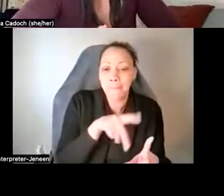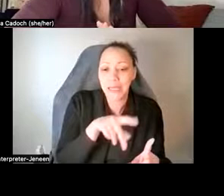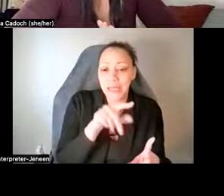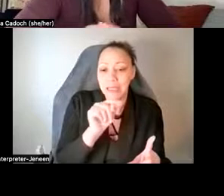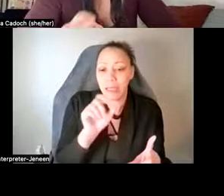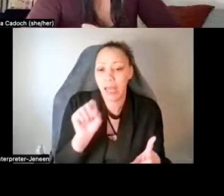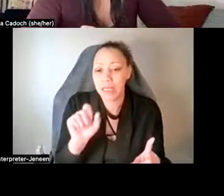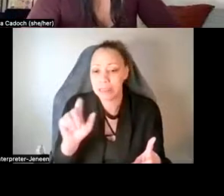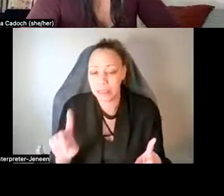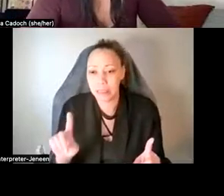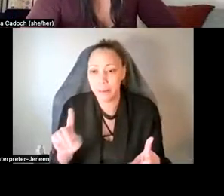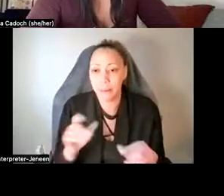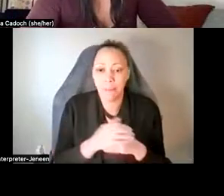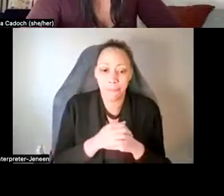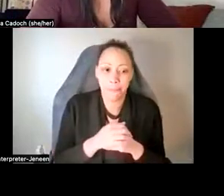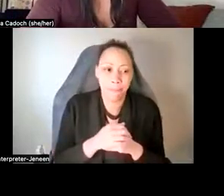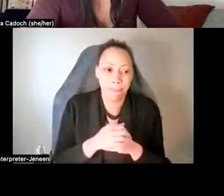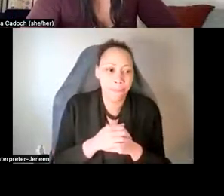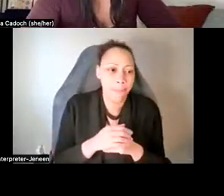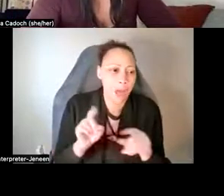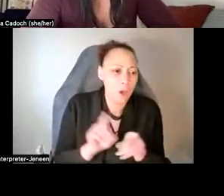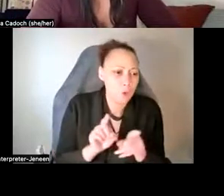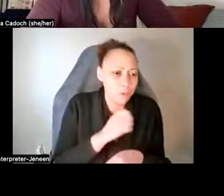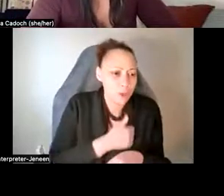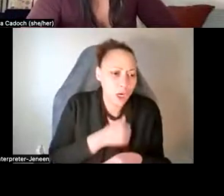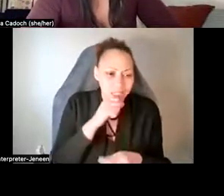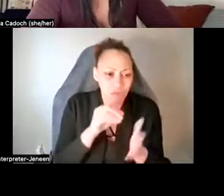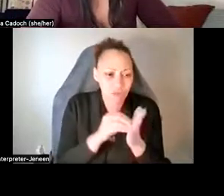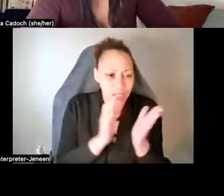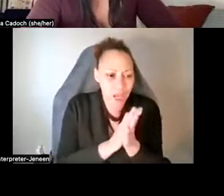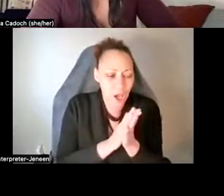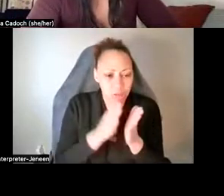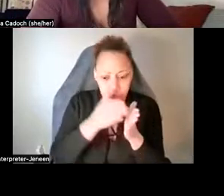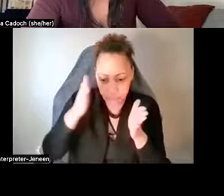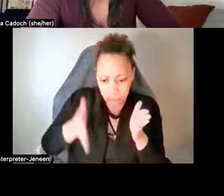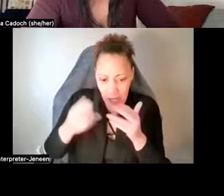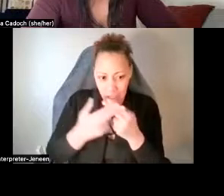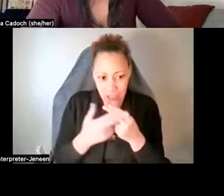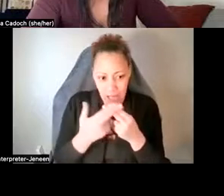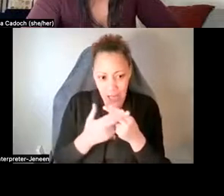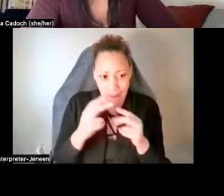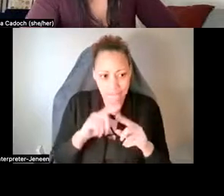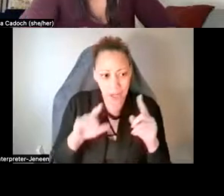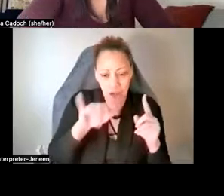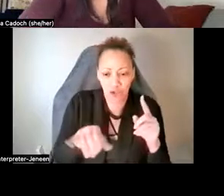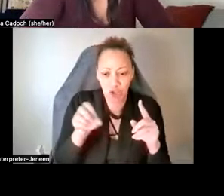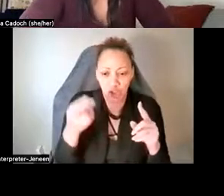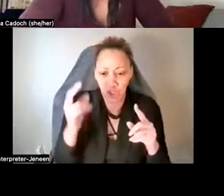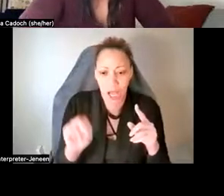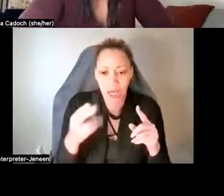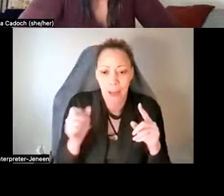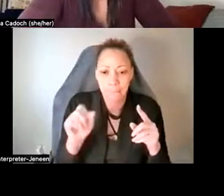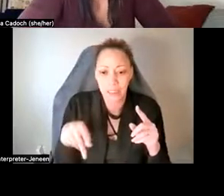consciousness research. I'm sorry, I didn't write the things on the side here, but that is, uh, the Johns Hopkins university, um,